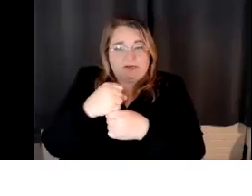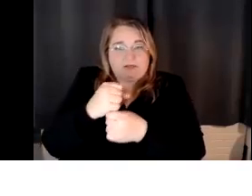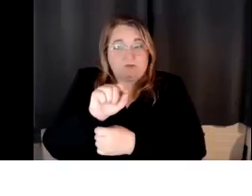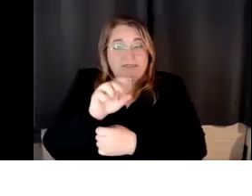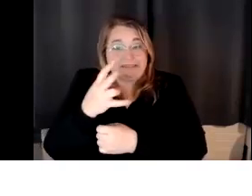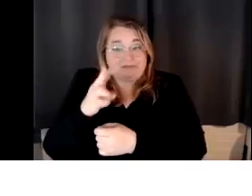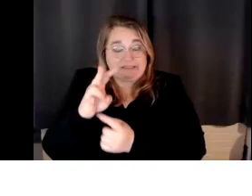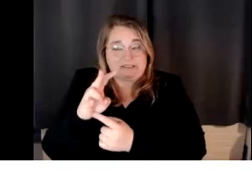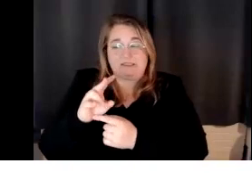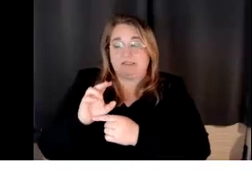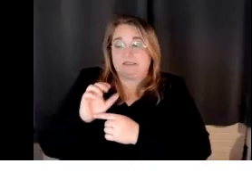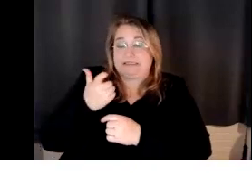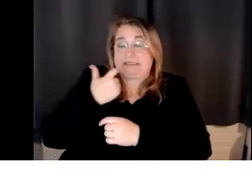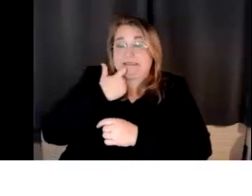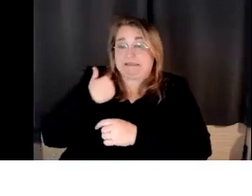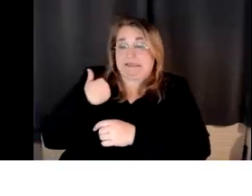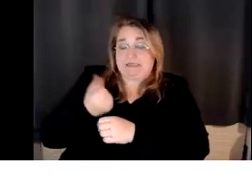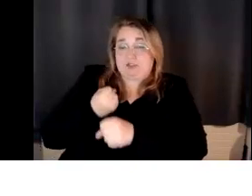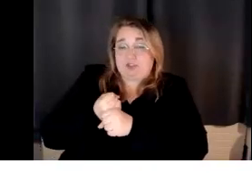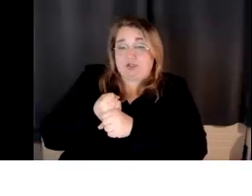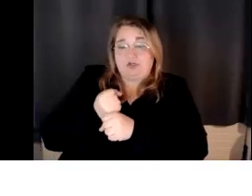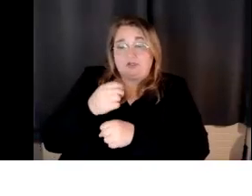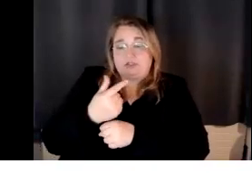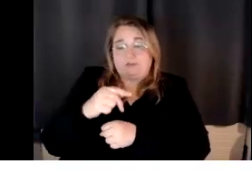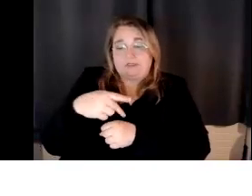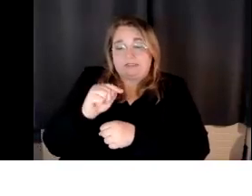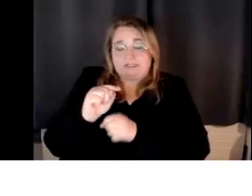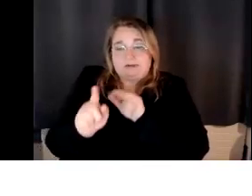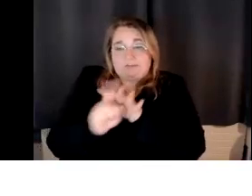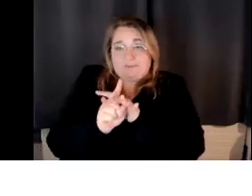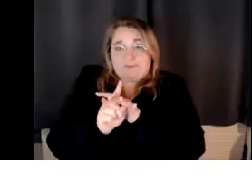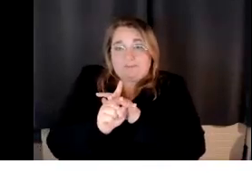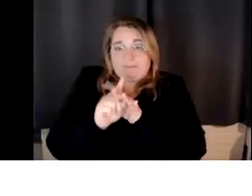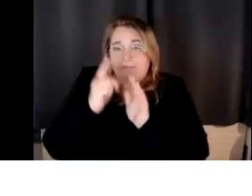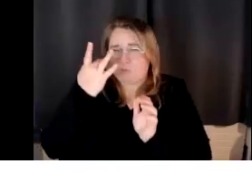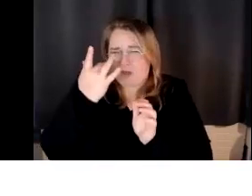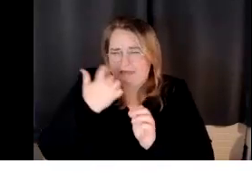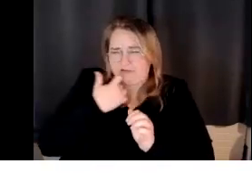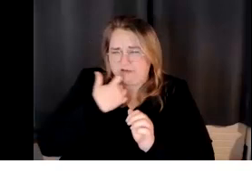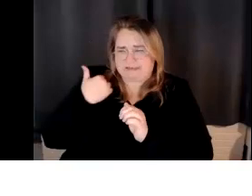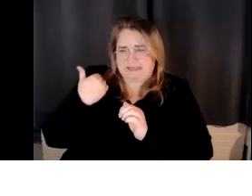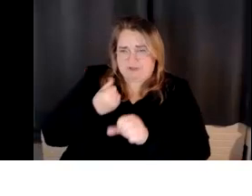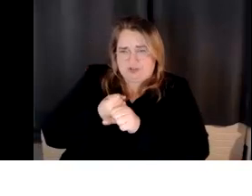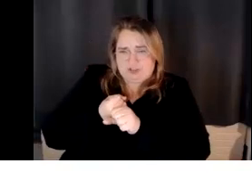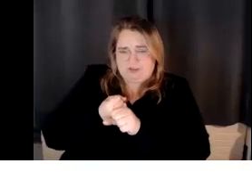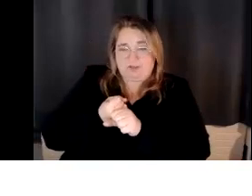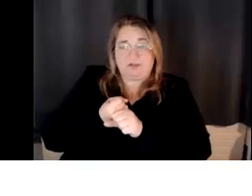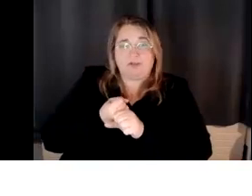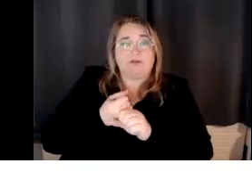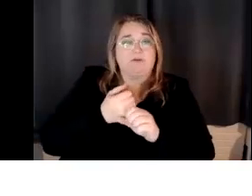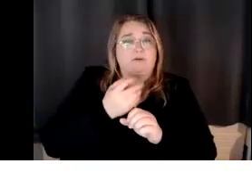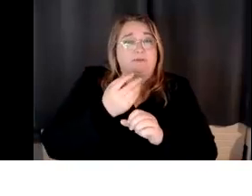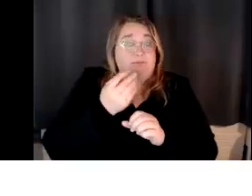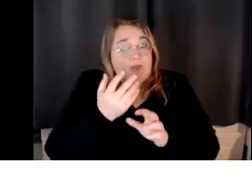Well, it appeared last year because open AI. Oh, and by the way, there's really nothing open about open AI.